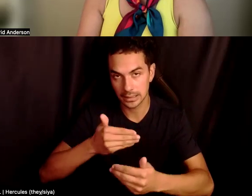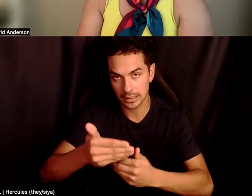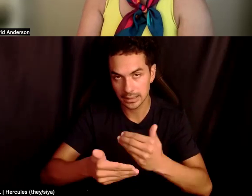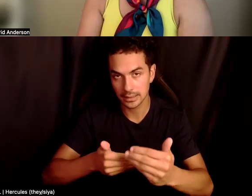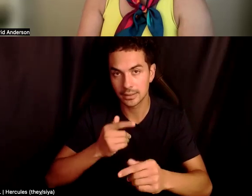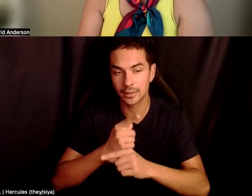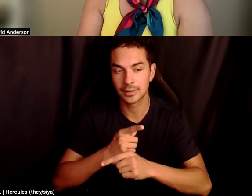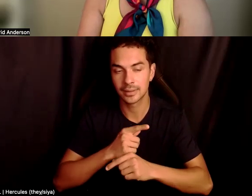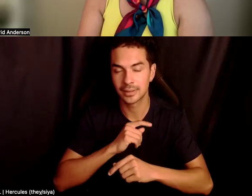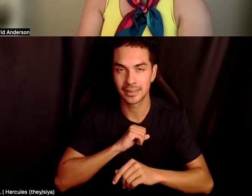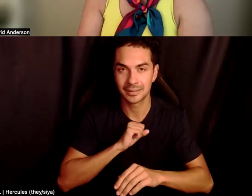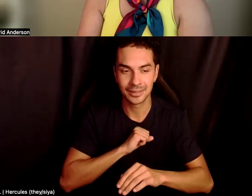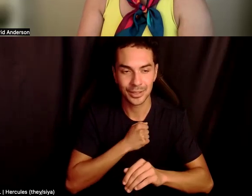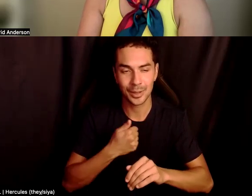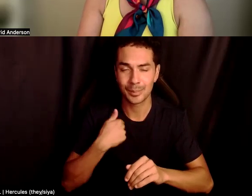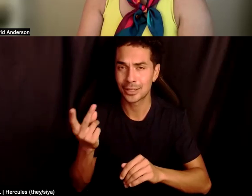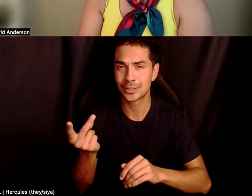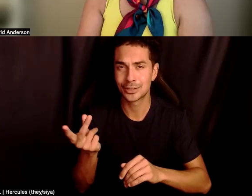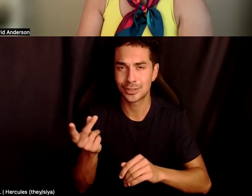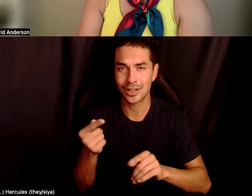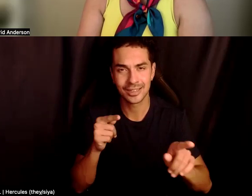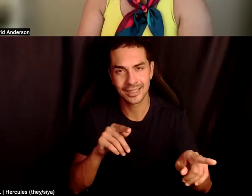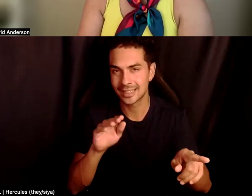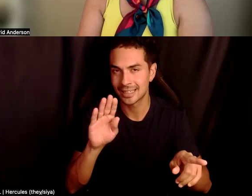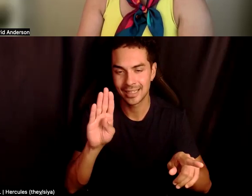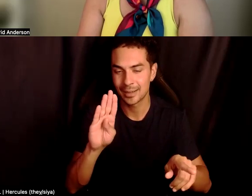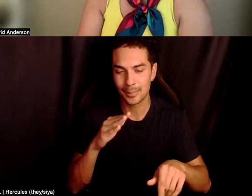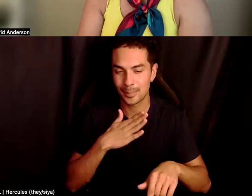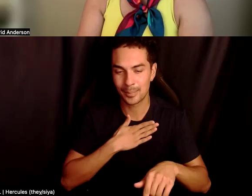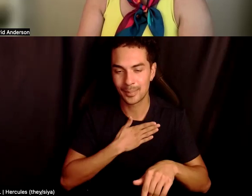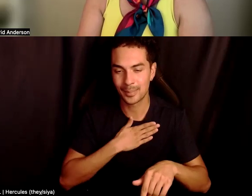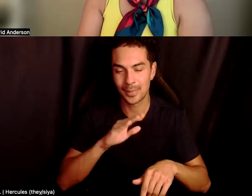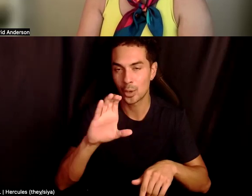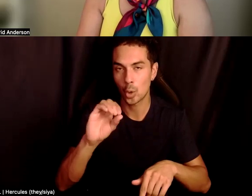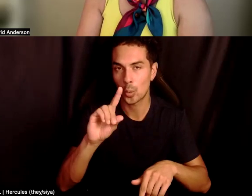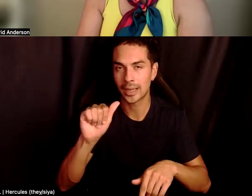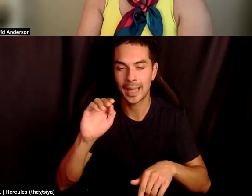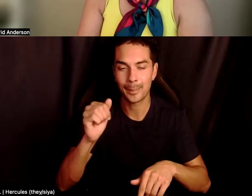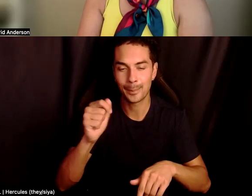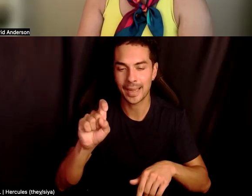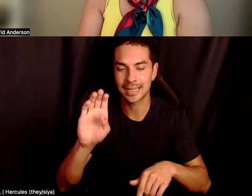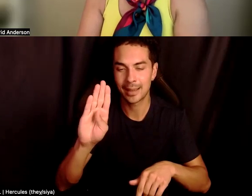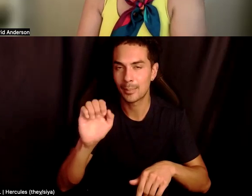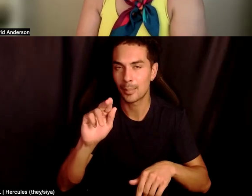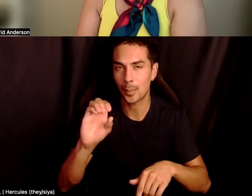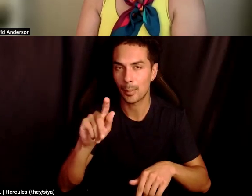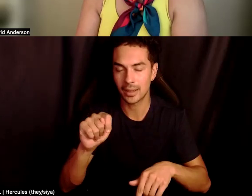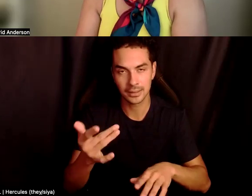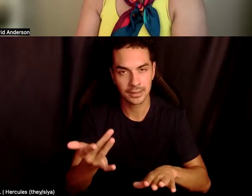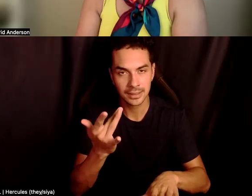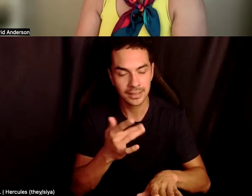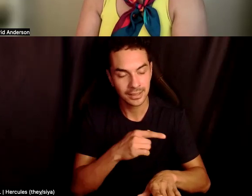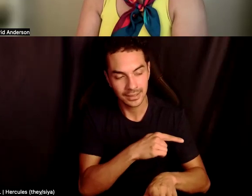I'm so sorry for my dog, Coda Maximus Beaumont. Um, he, and so really giving them the power of voice and the power of their own